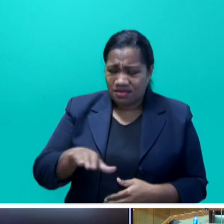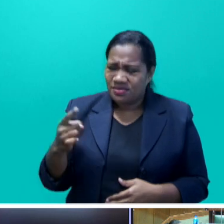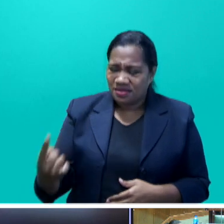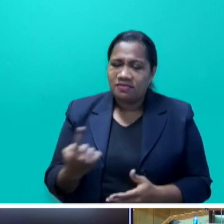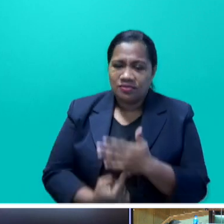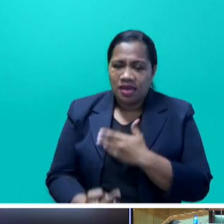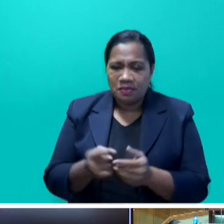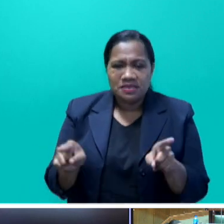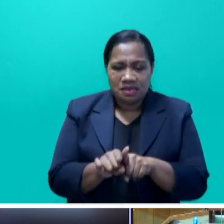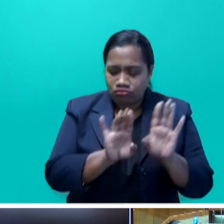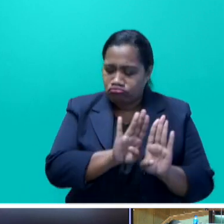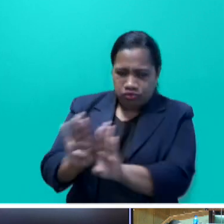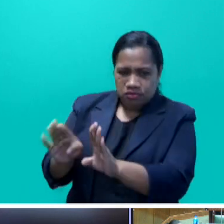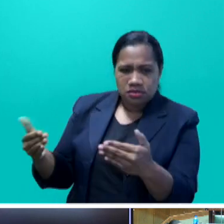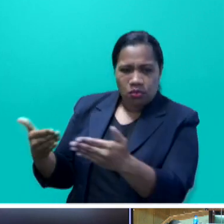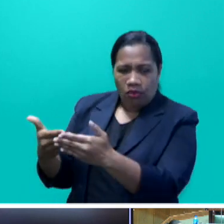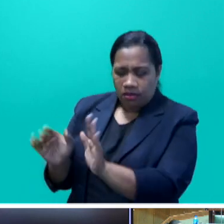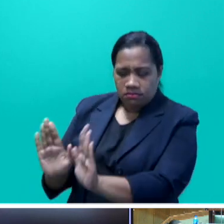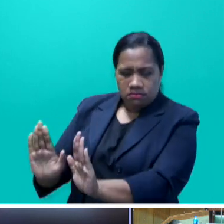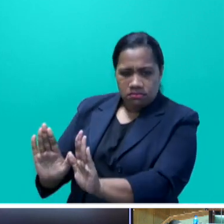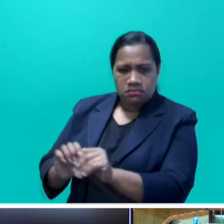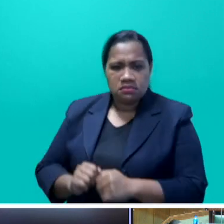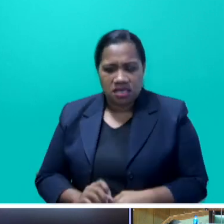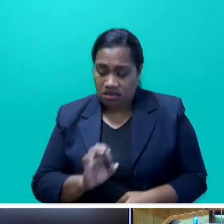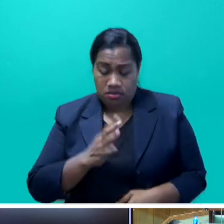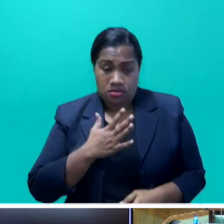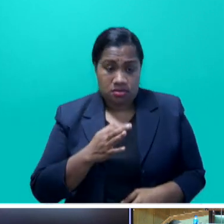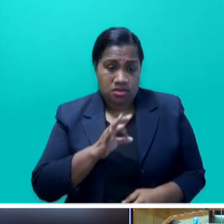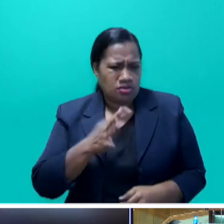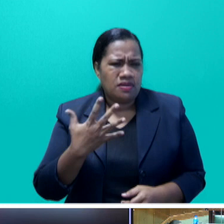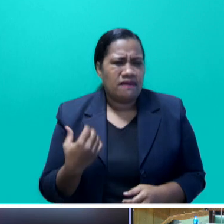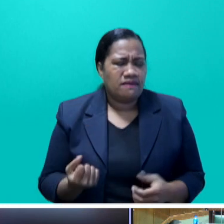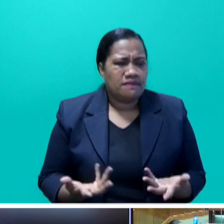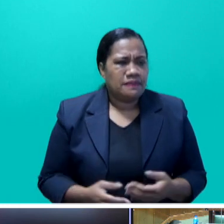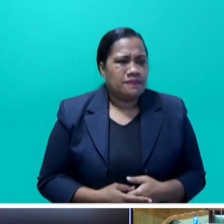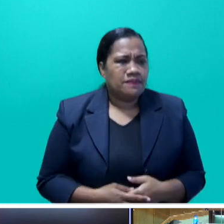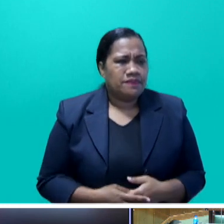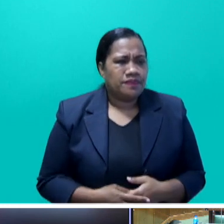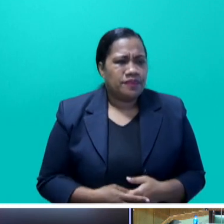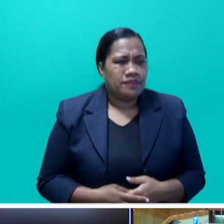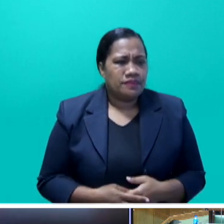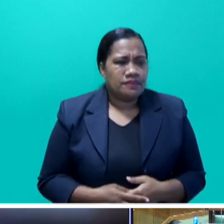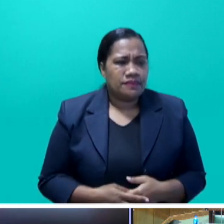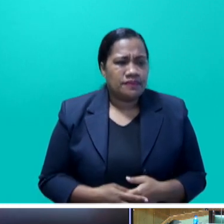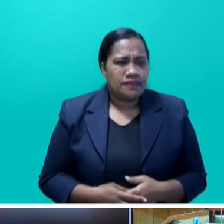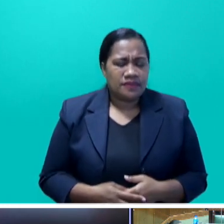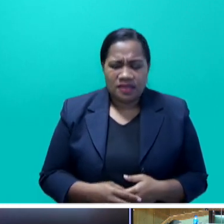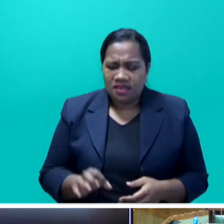and they do not want, they do not have the humility to admit the merits of this amendment.